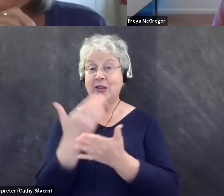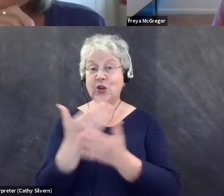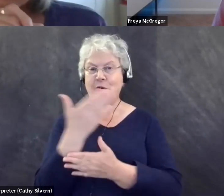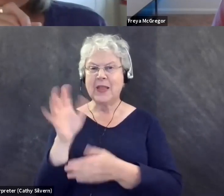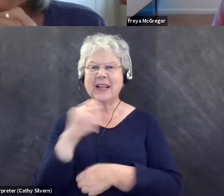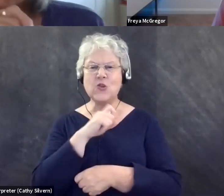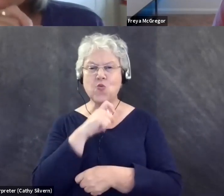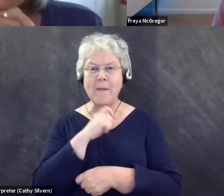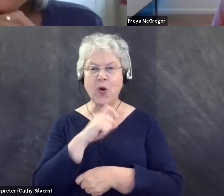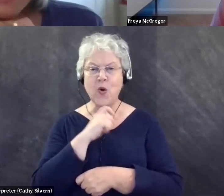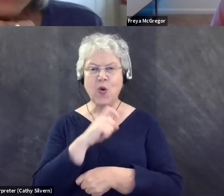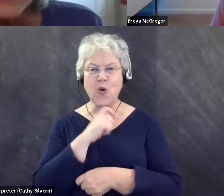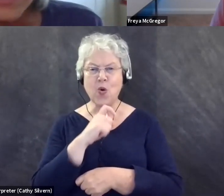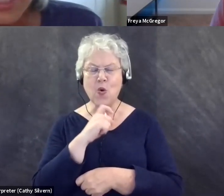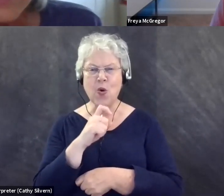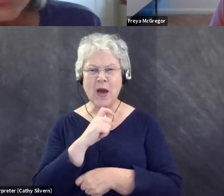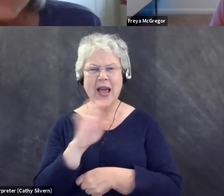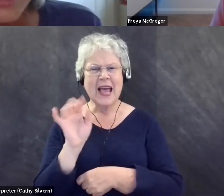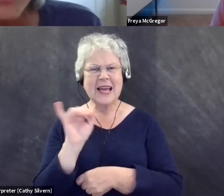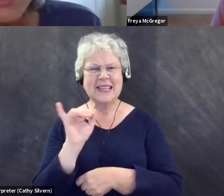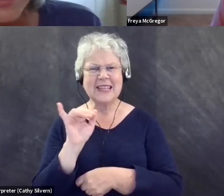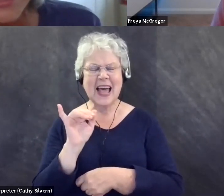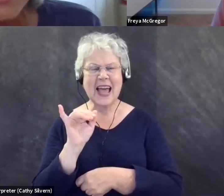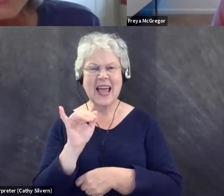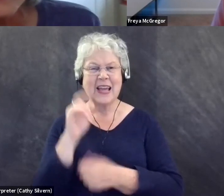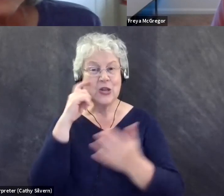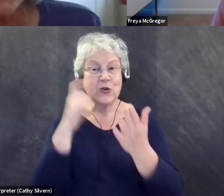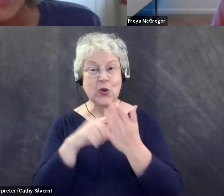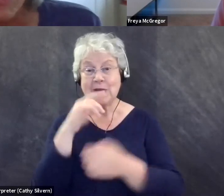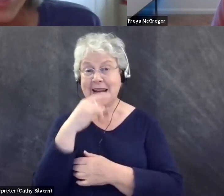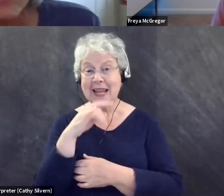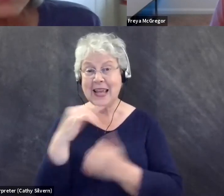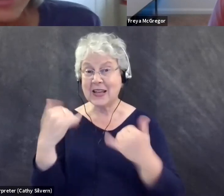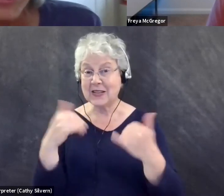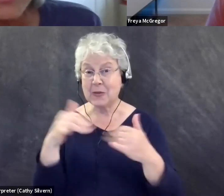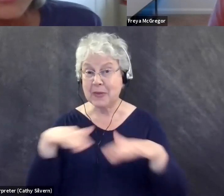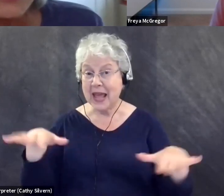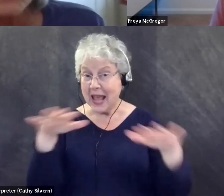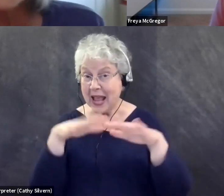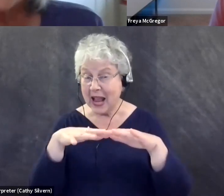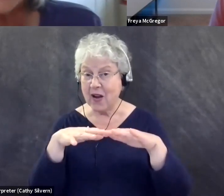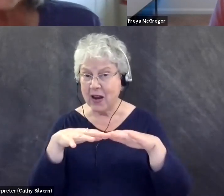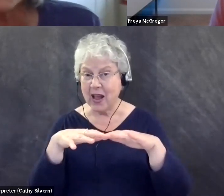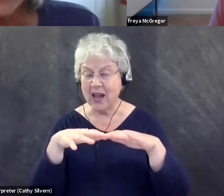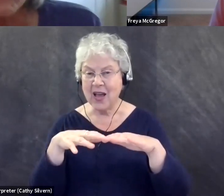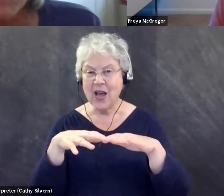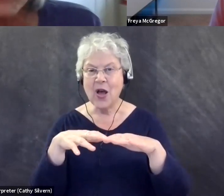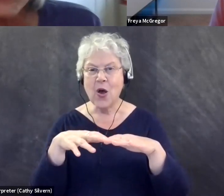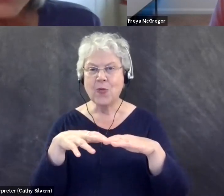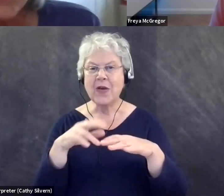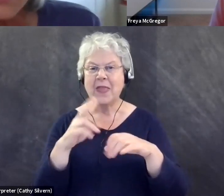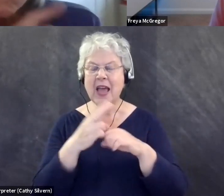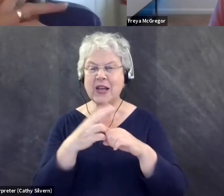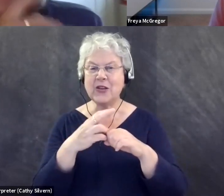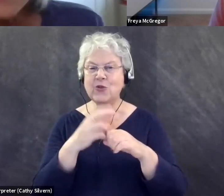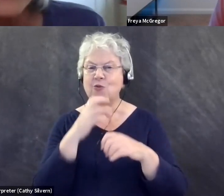rubberized surface. It's like the kind of surface that you see in kids' playground areas where they take shredded rubber